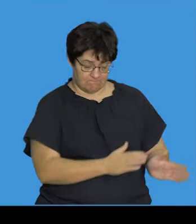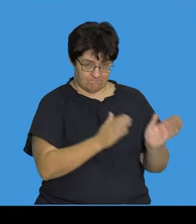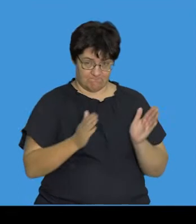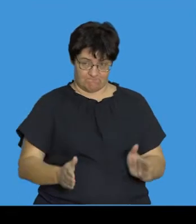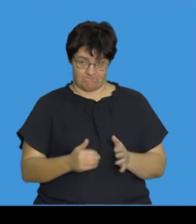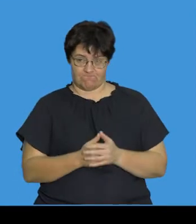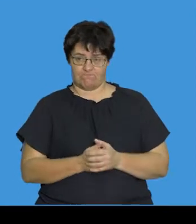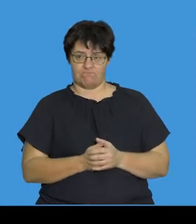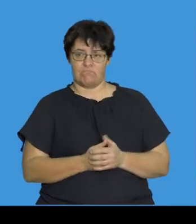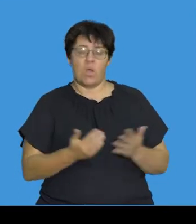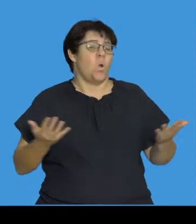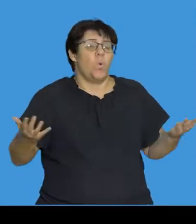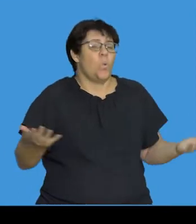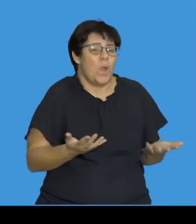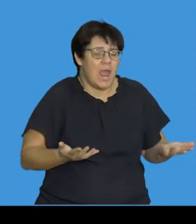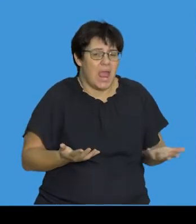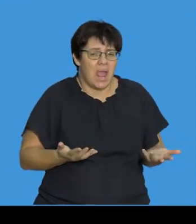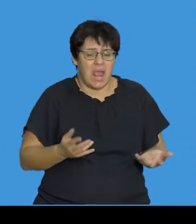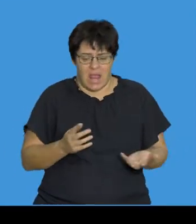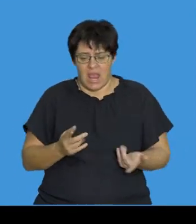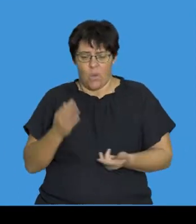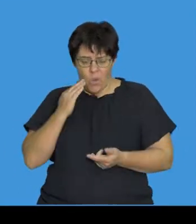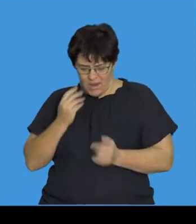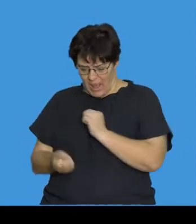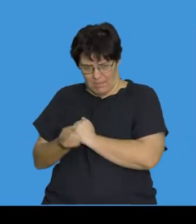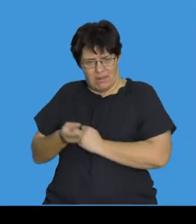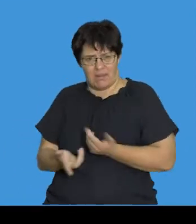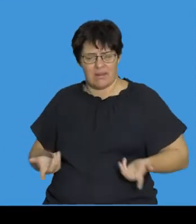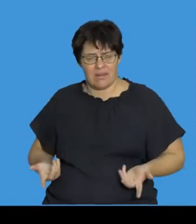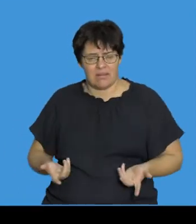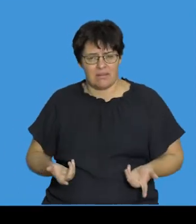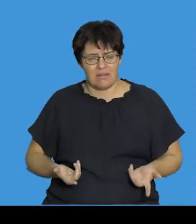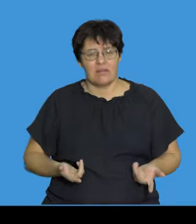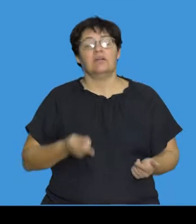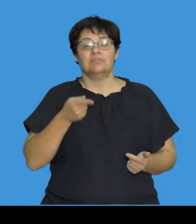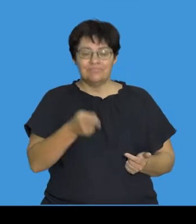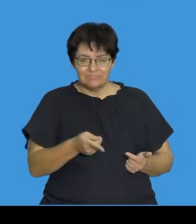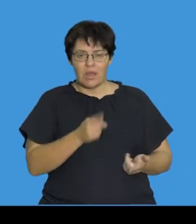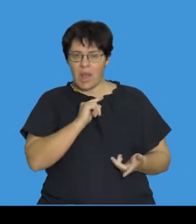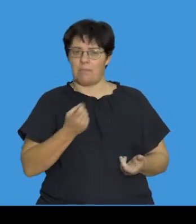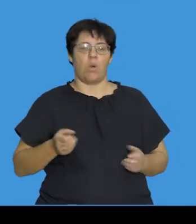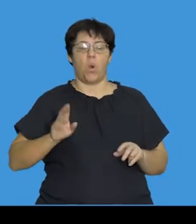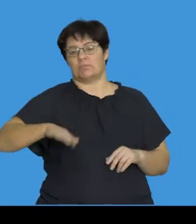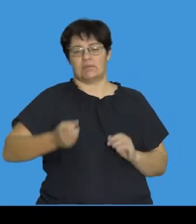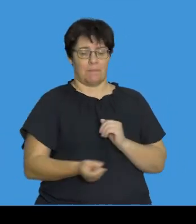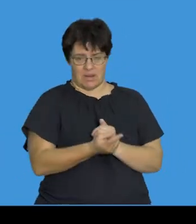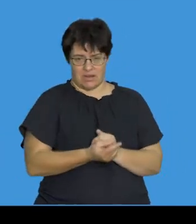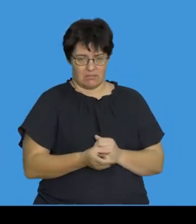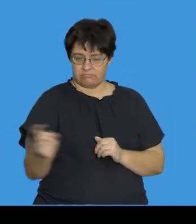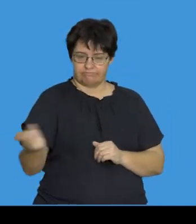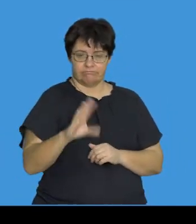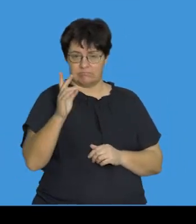So, where and when do mutations occur? So, as we said that mutations are spontaneous. They do occur